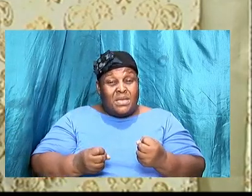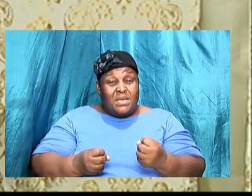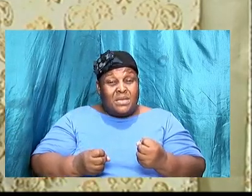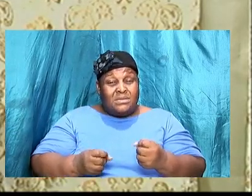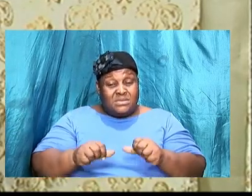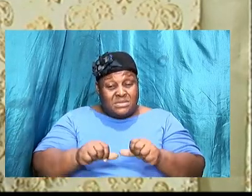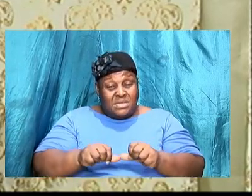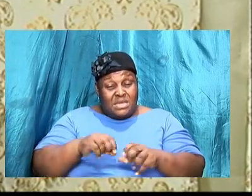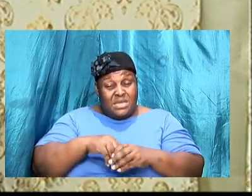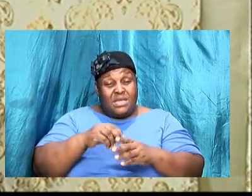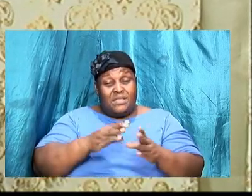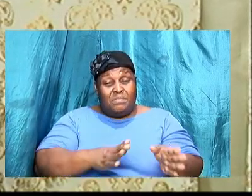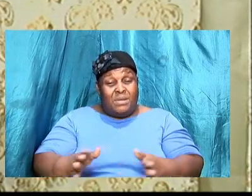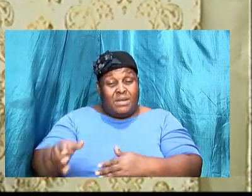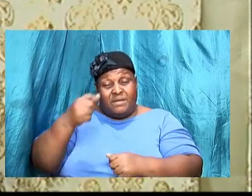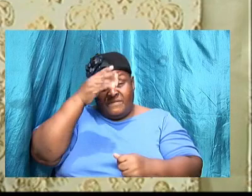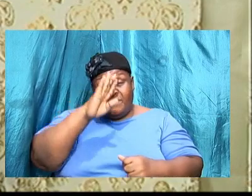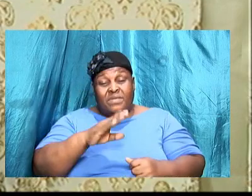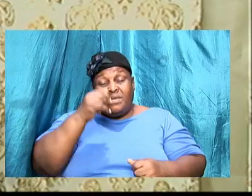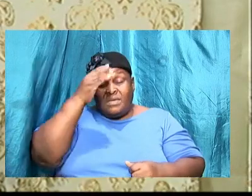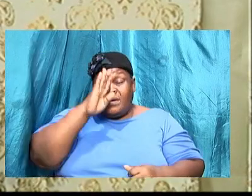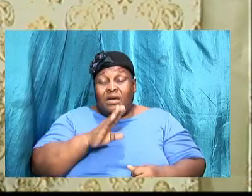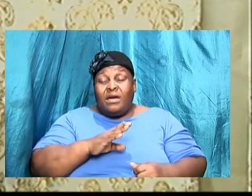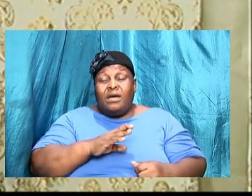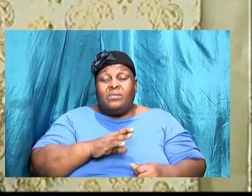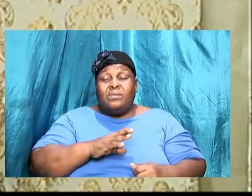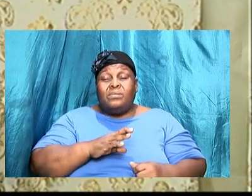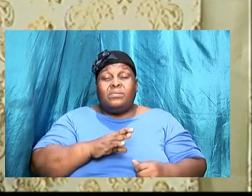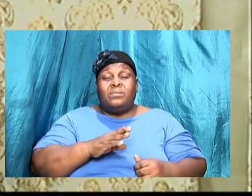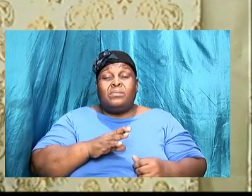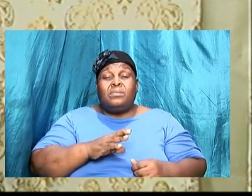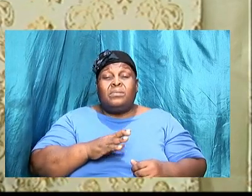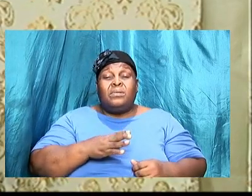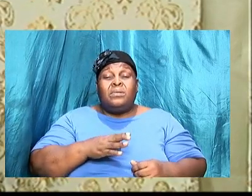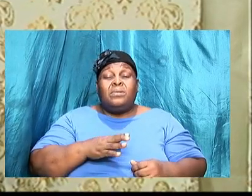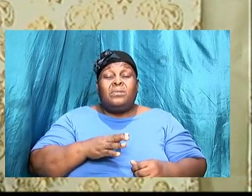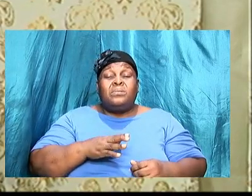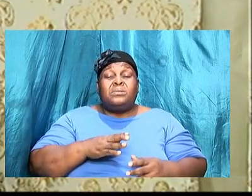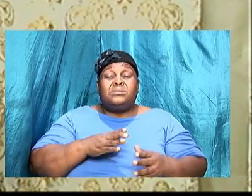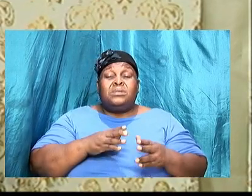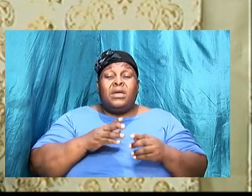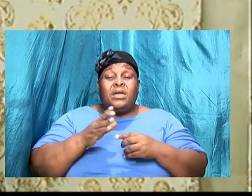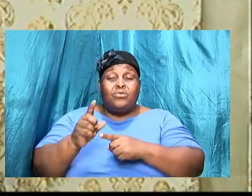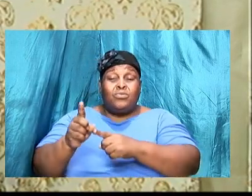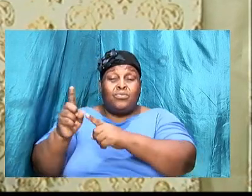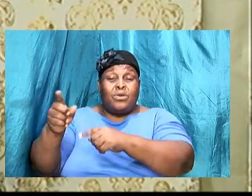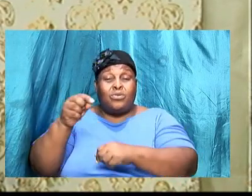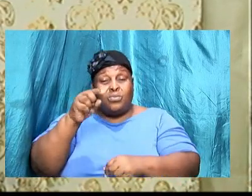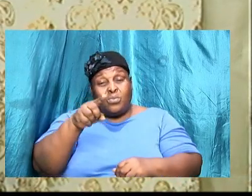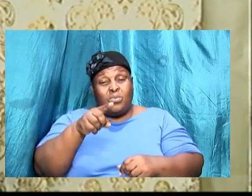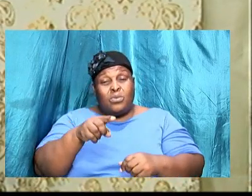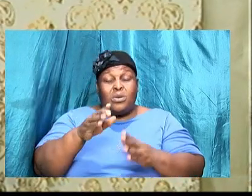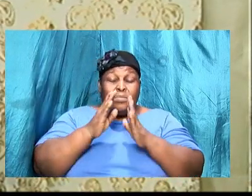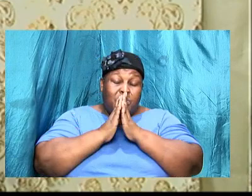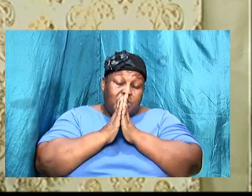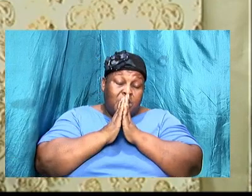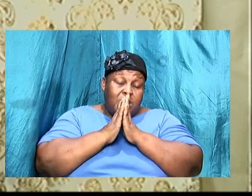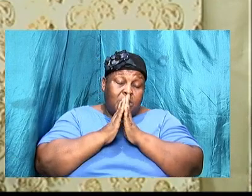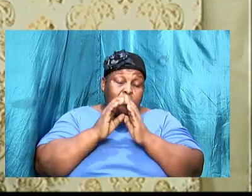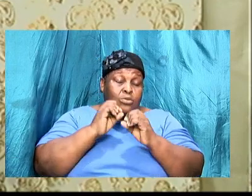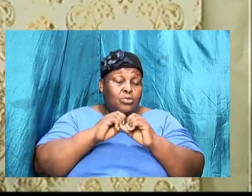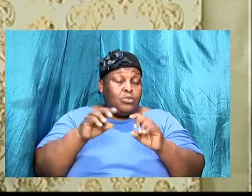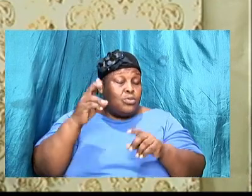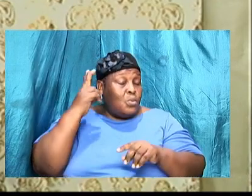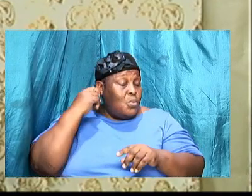God God will direct you so even though you're praying and you don't hear anything now you're moving by faith